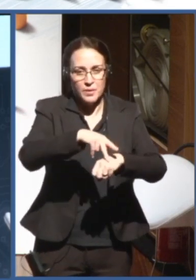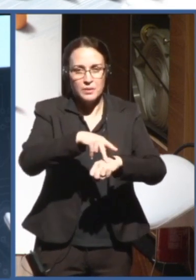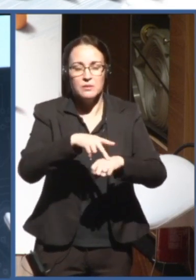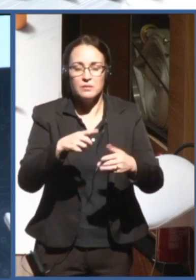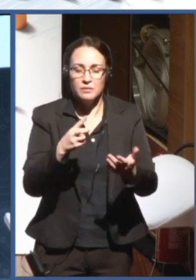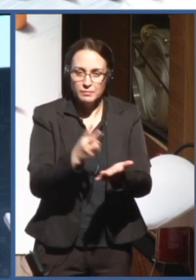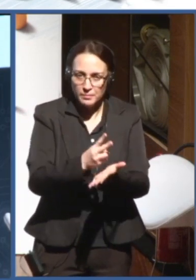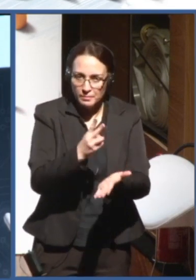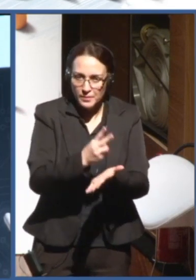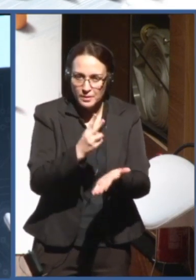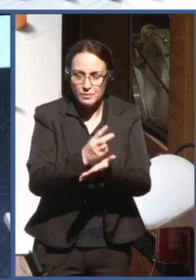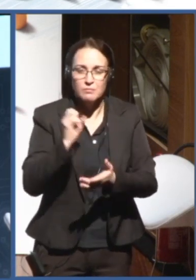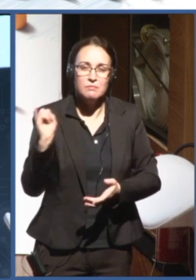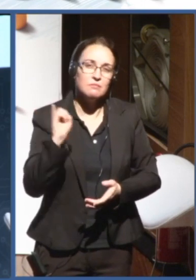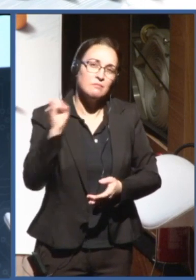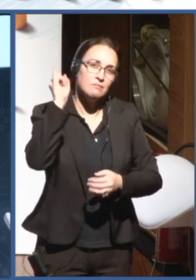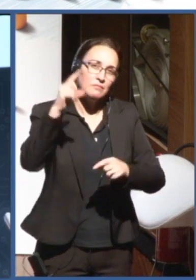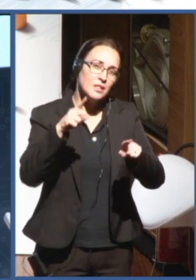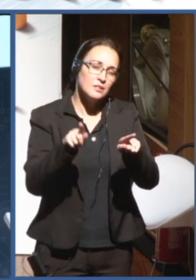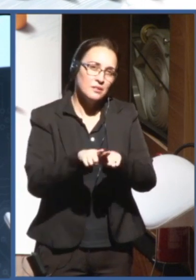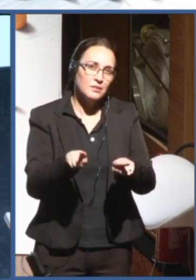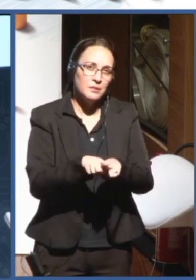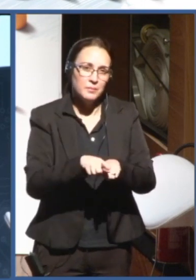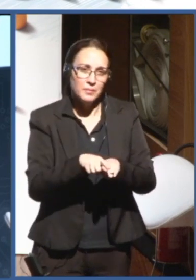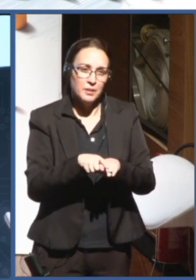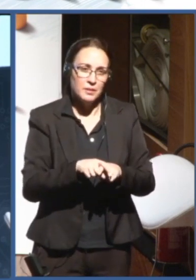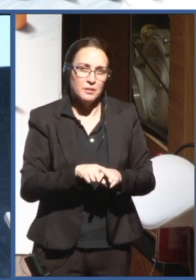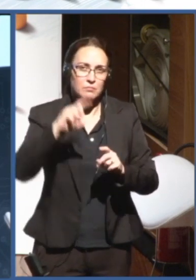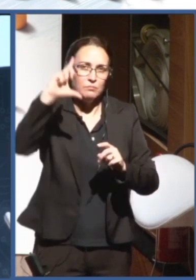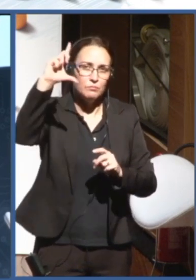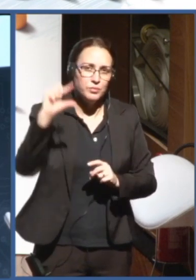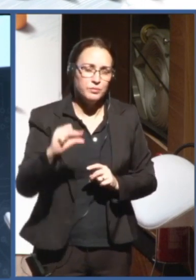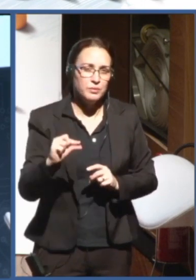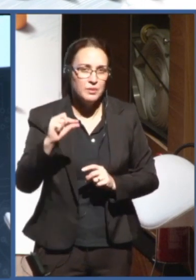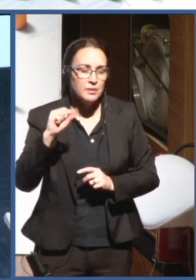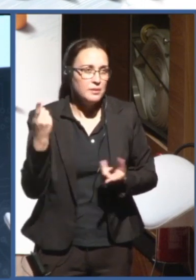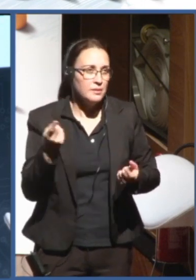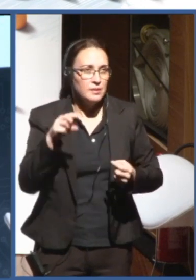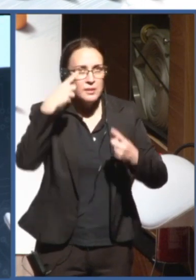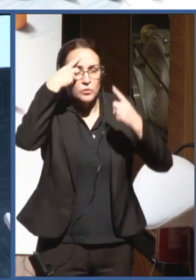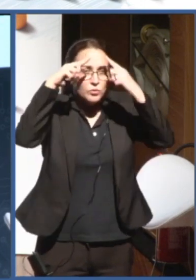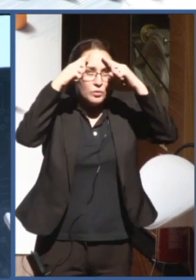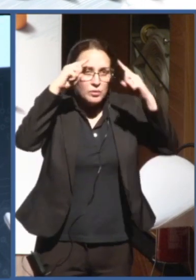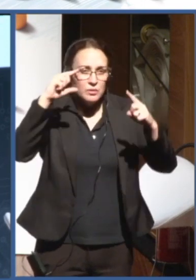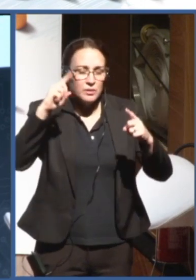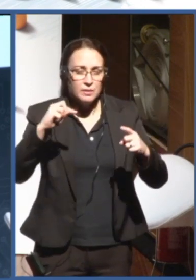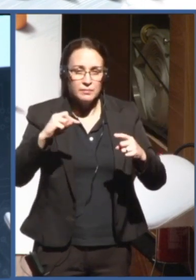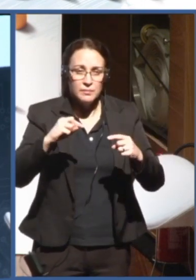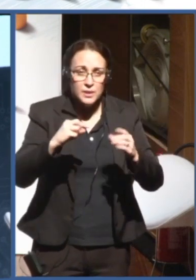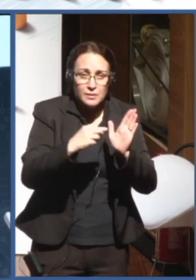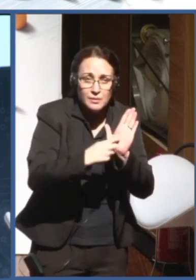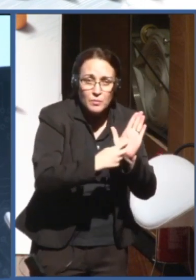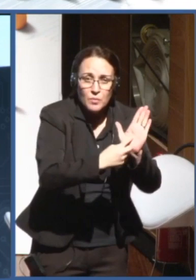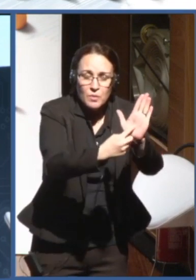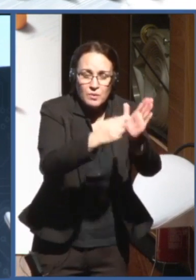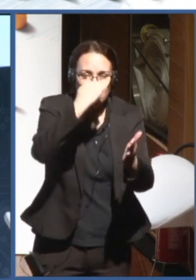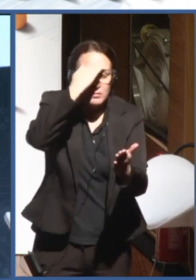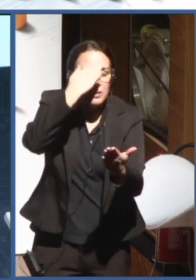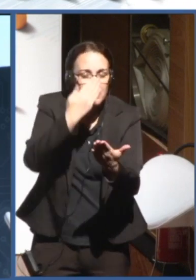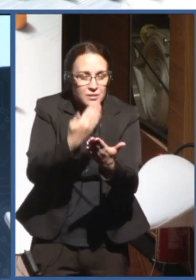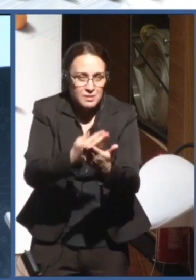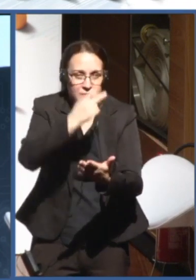topics of reducing uncertainty, giving trust to users for the use of these technologies. And, from this